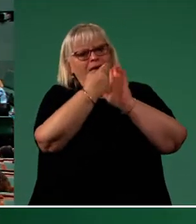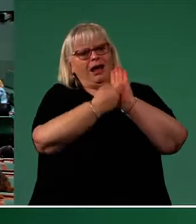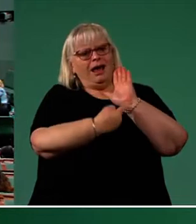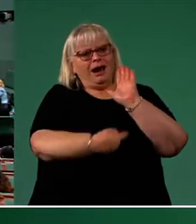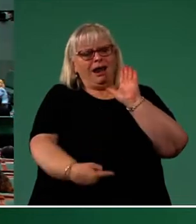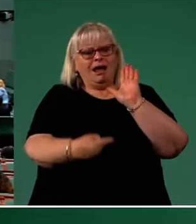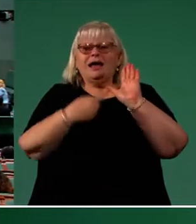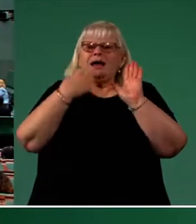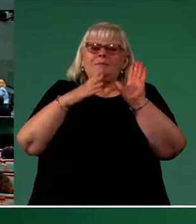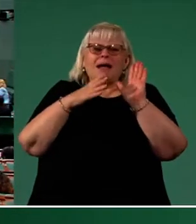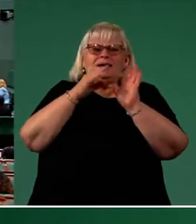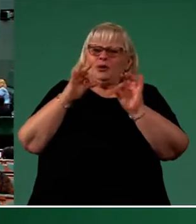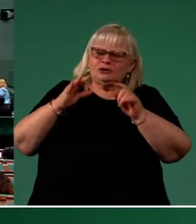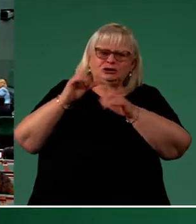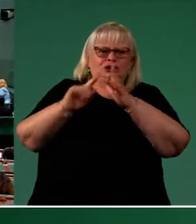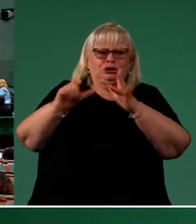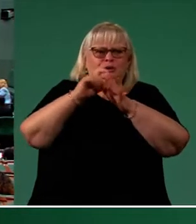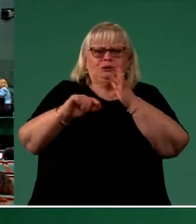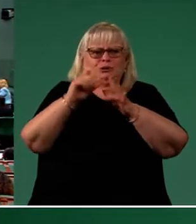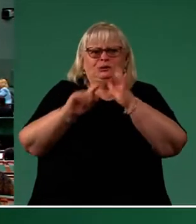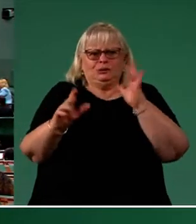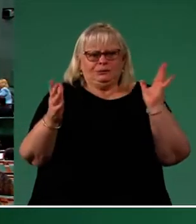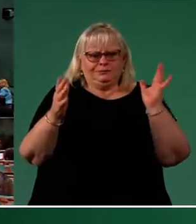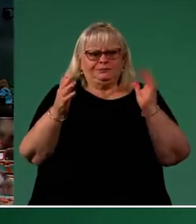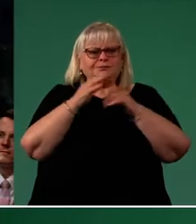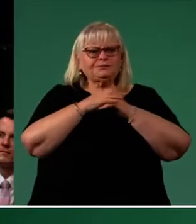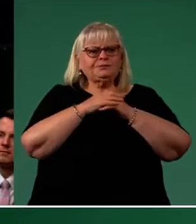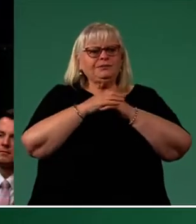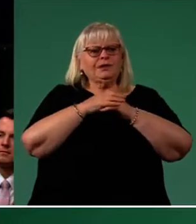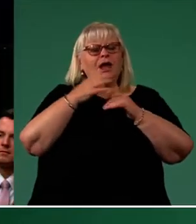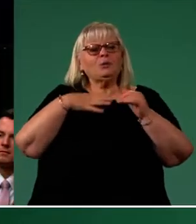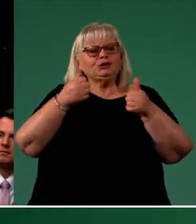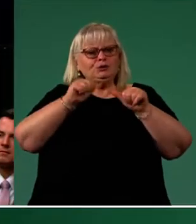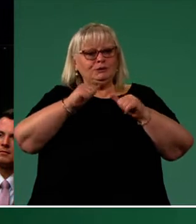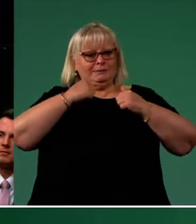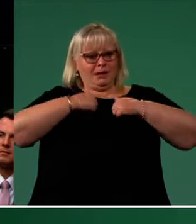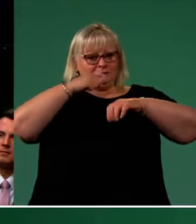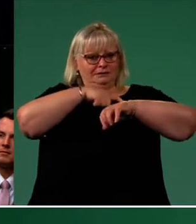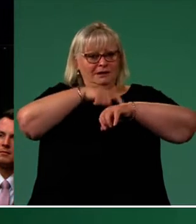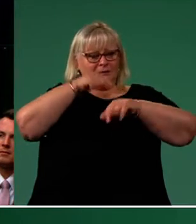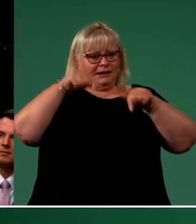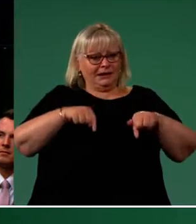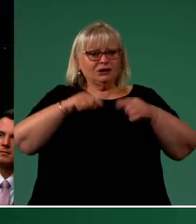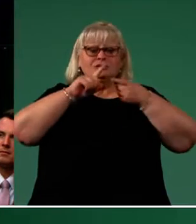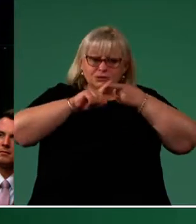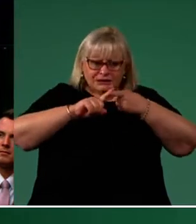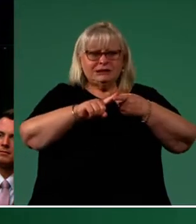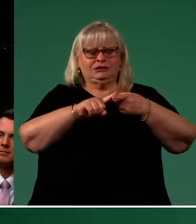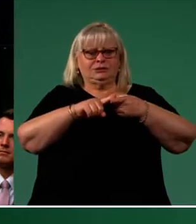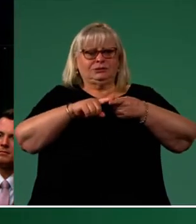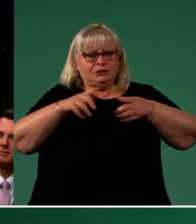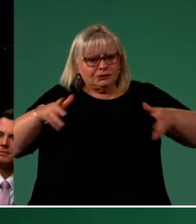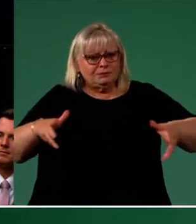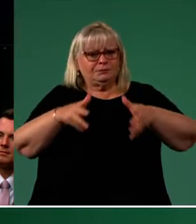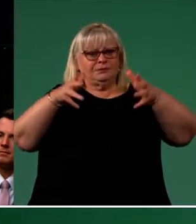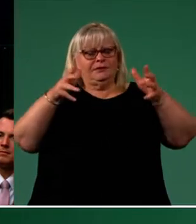solutions in response to our climate crisis. I would like to use what precious time we have in government to continue to drive down emissions